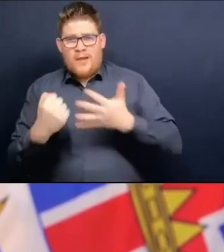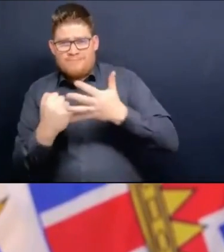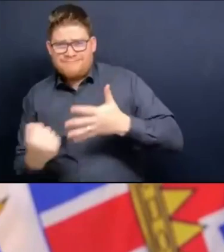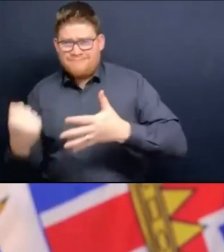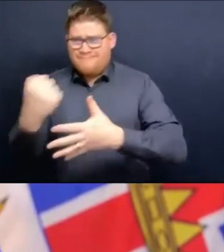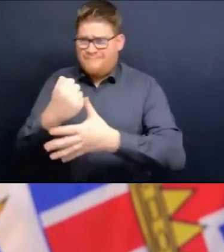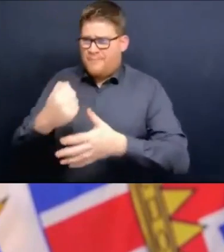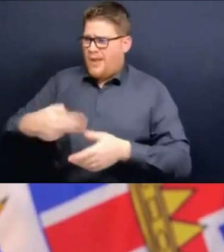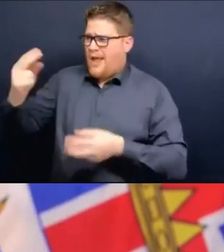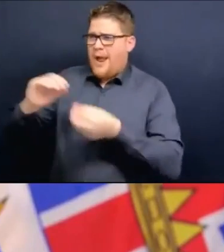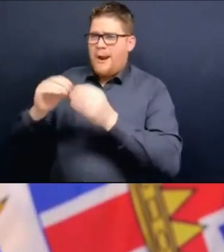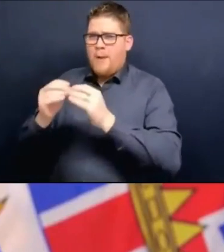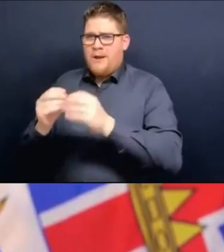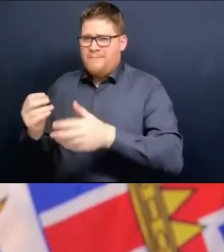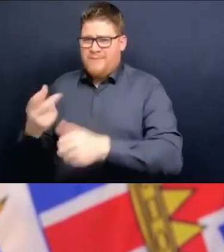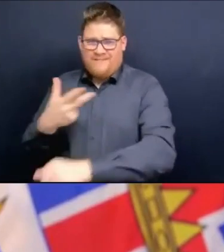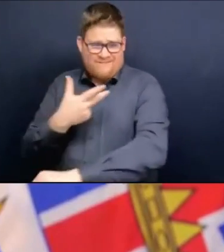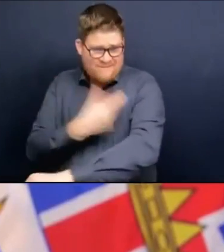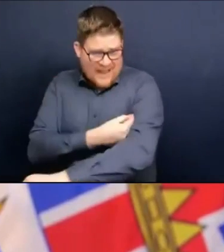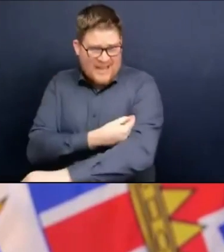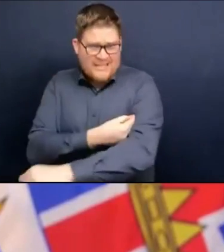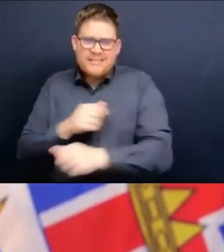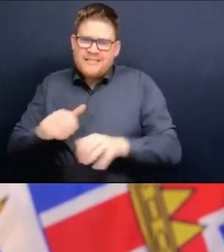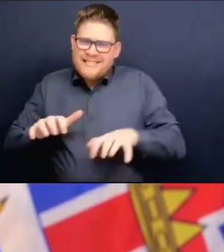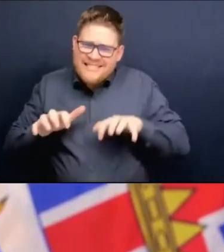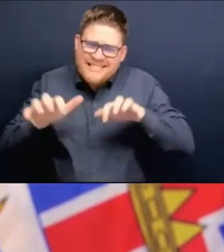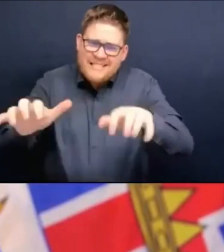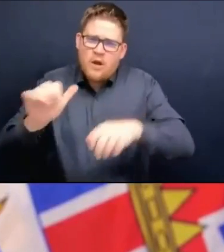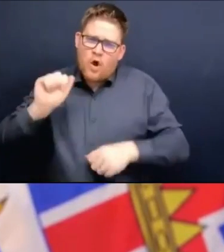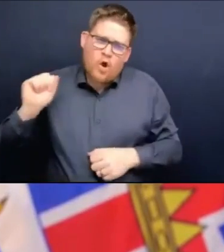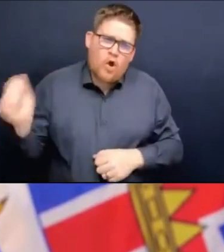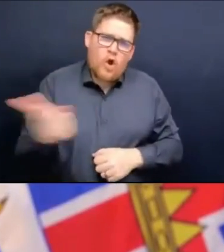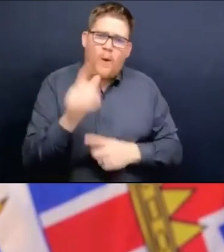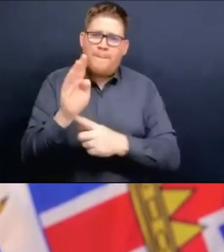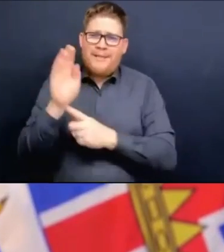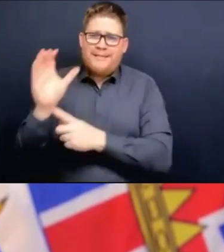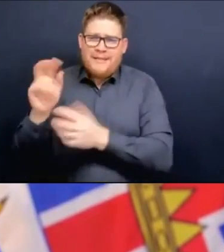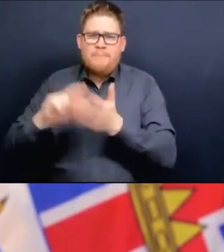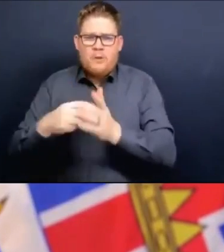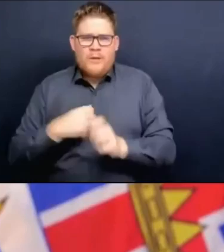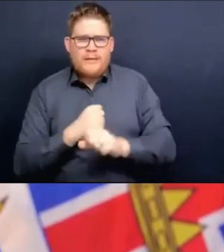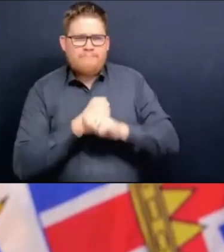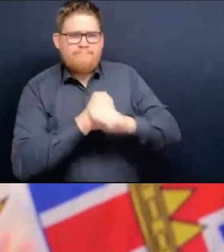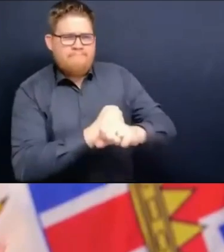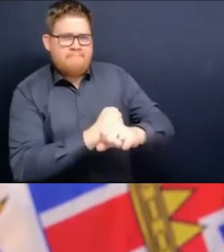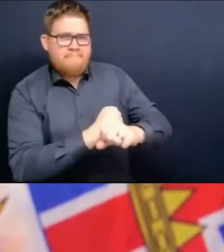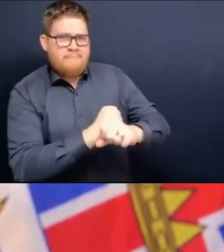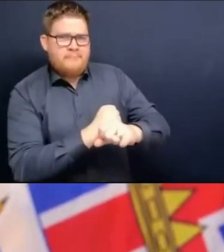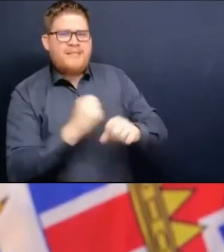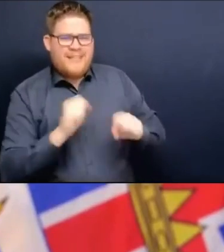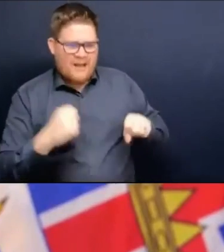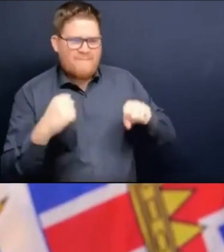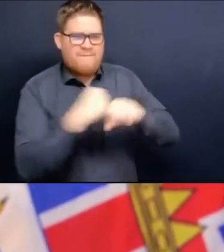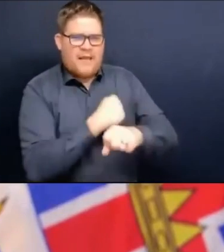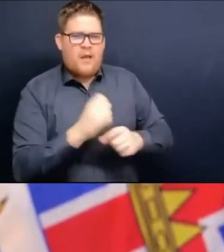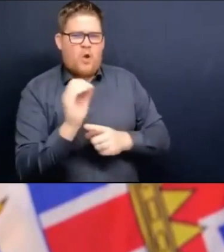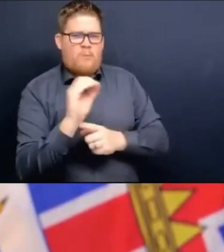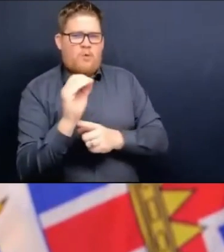us to weather this Omicron wave. And we did put in some restrictions, but we didn't have to do things like